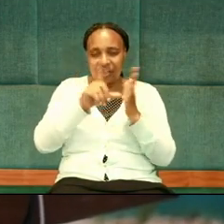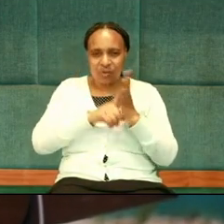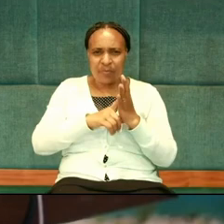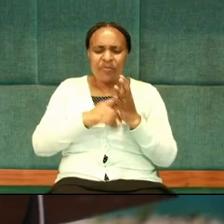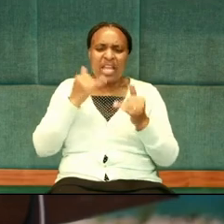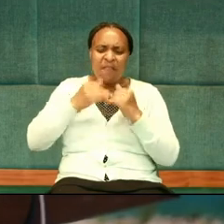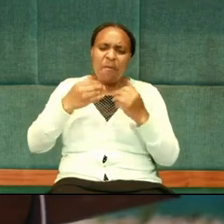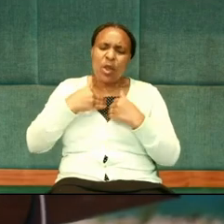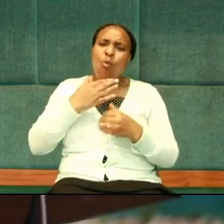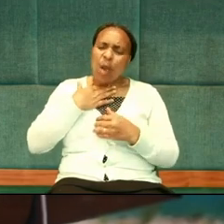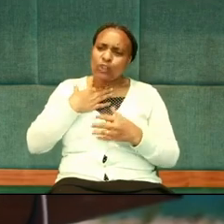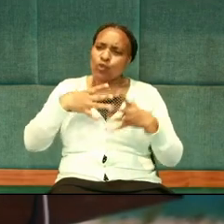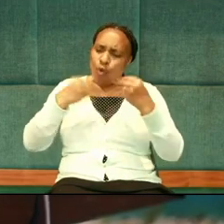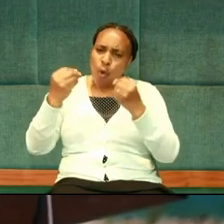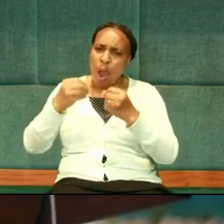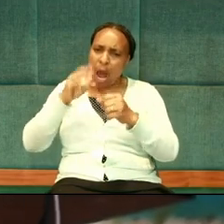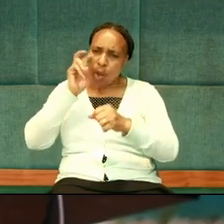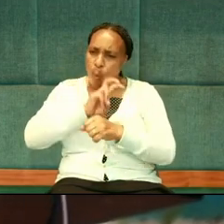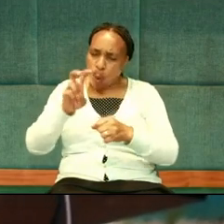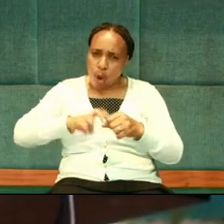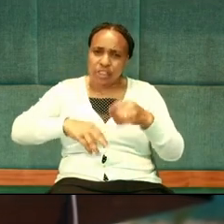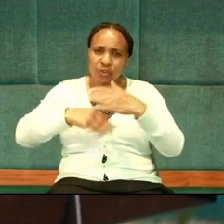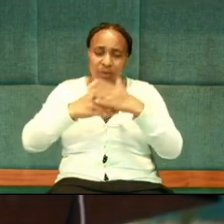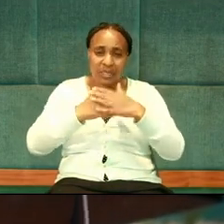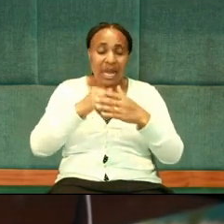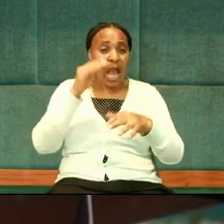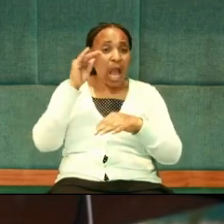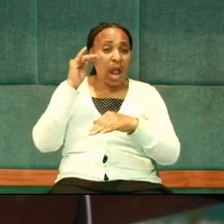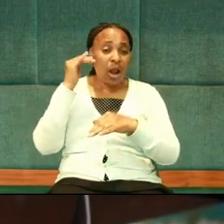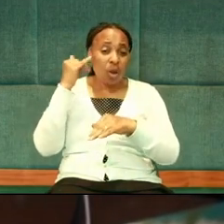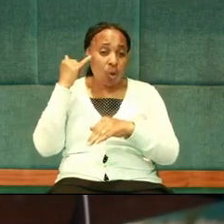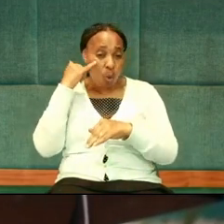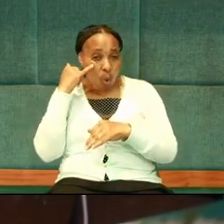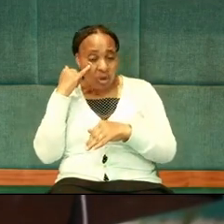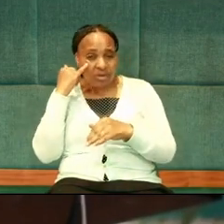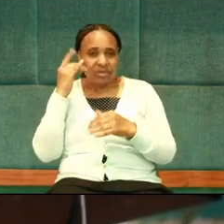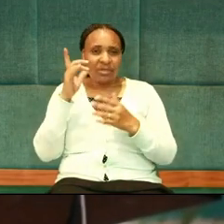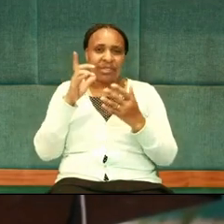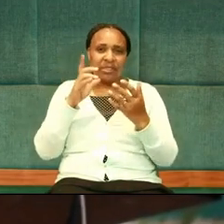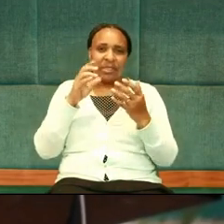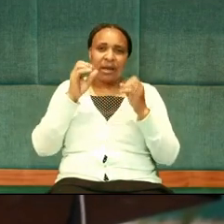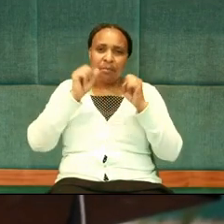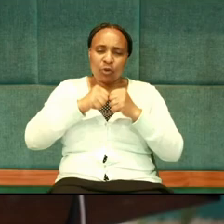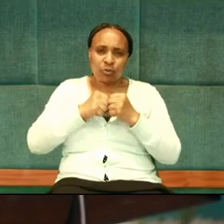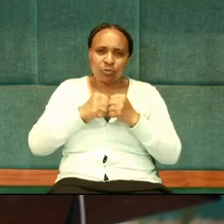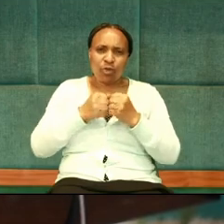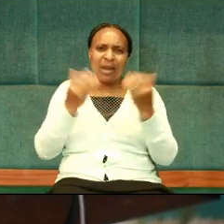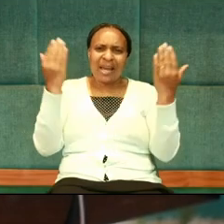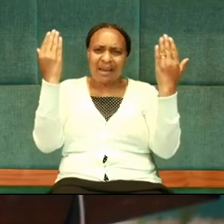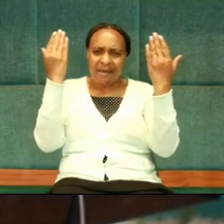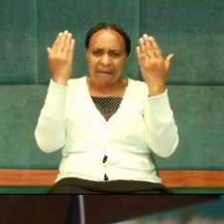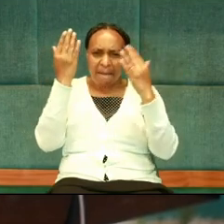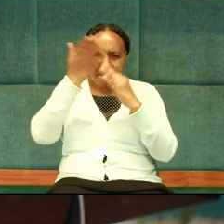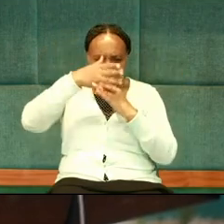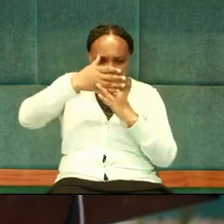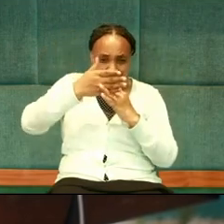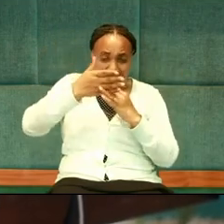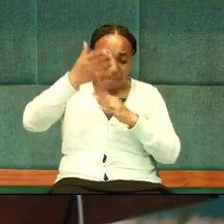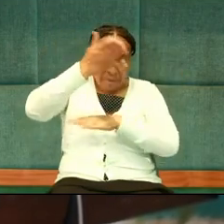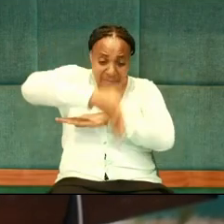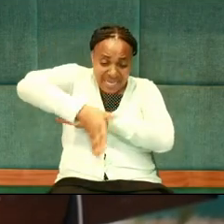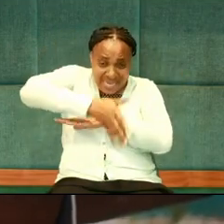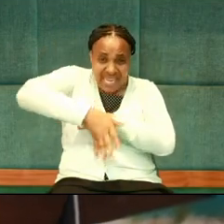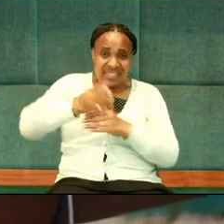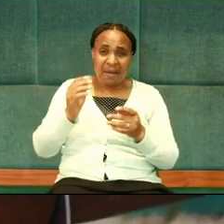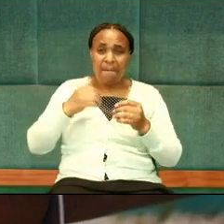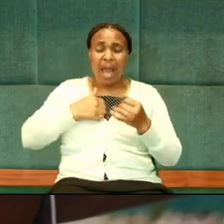I recall one day, Susan was a girl, tiny girl. I think less than two years. We carried her. Midnight. There was a boxing match. My